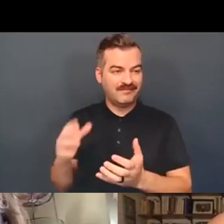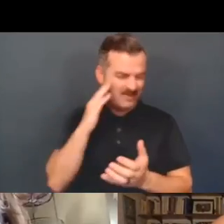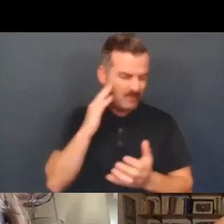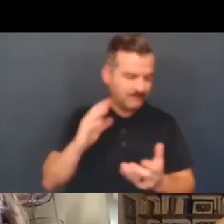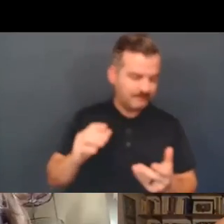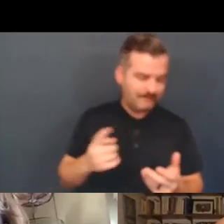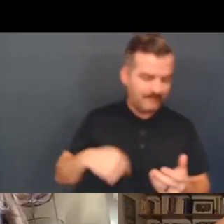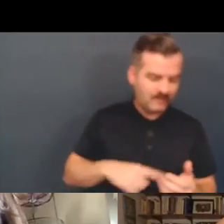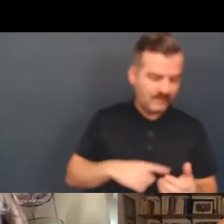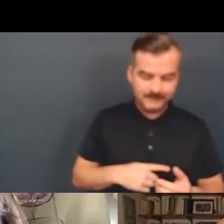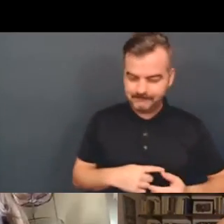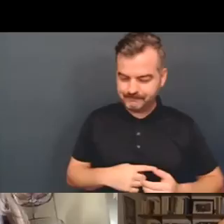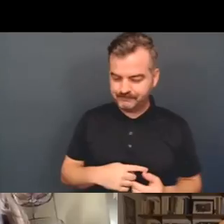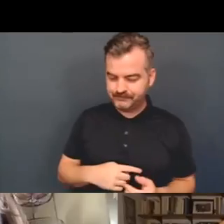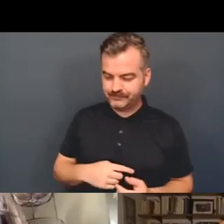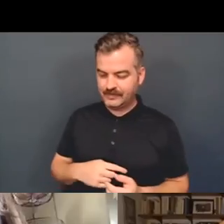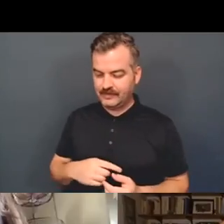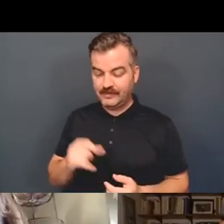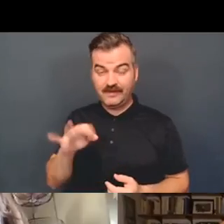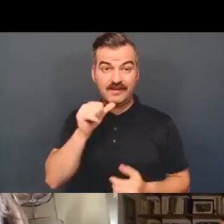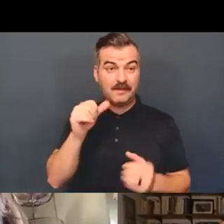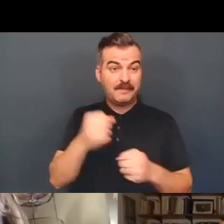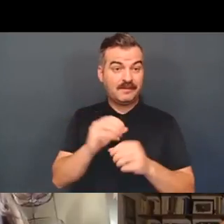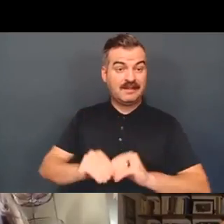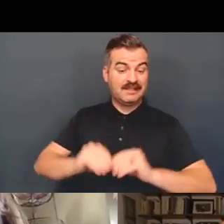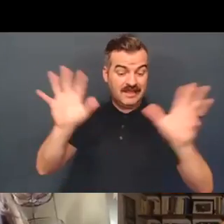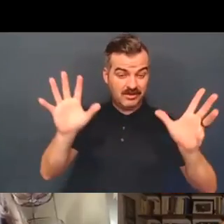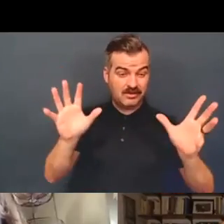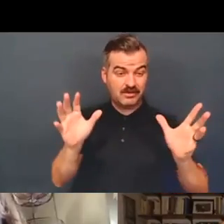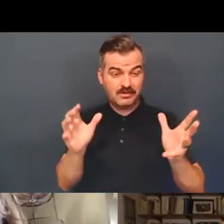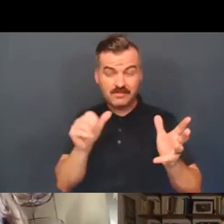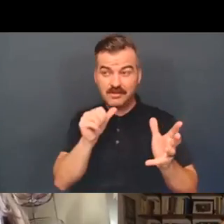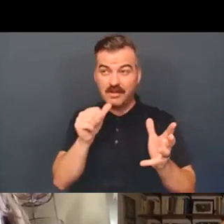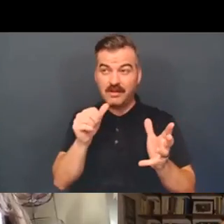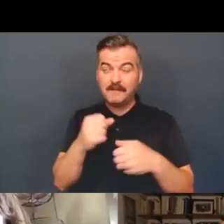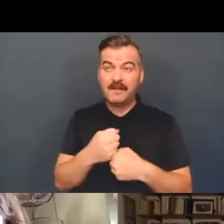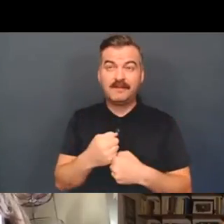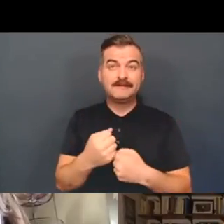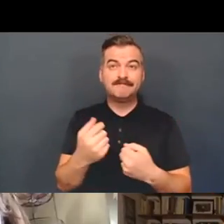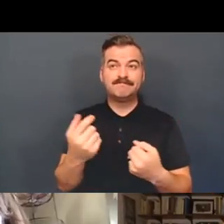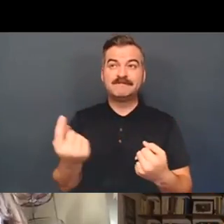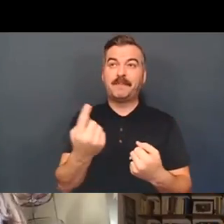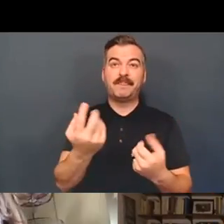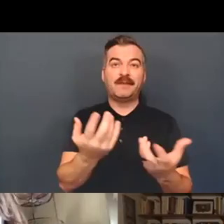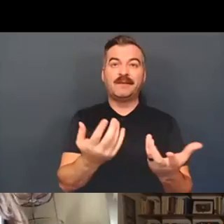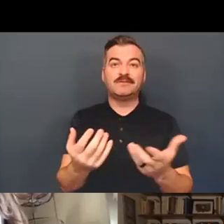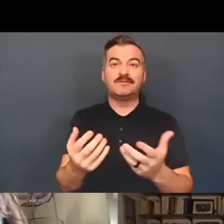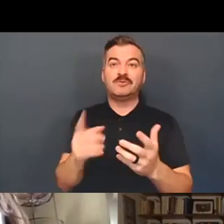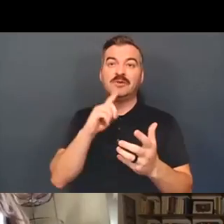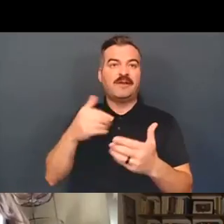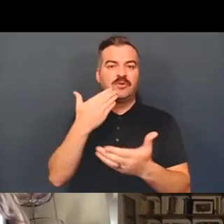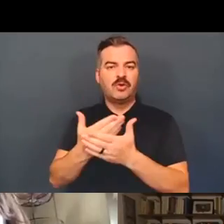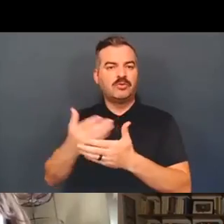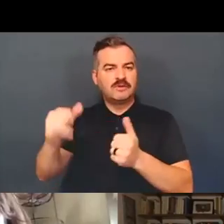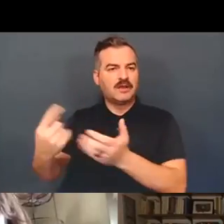don't make visible and don't make an object of public democratic deliberation,